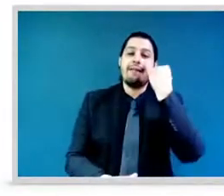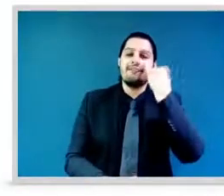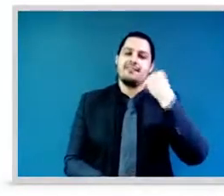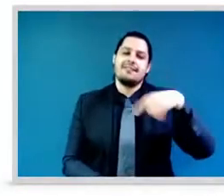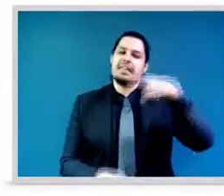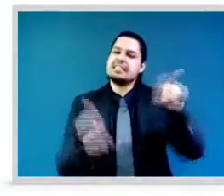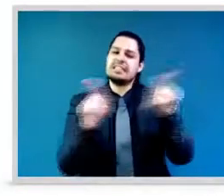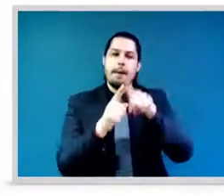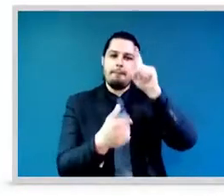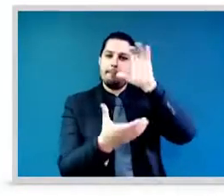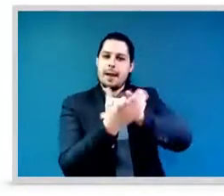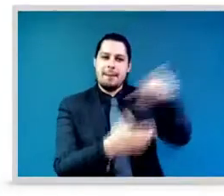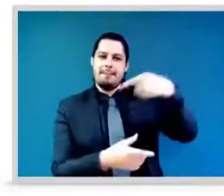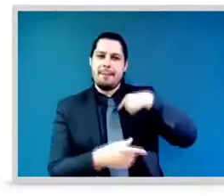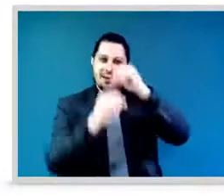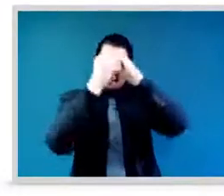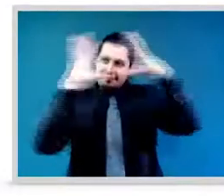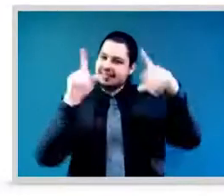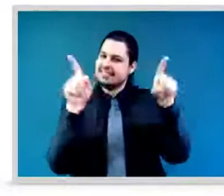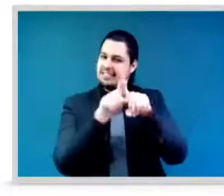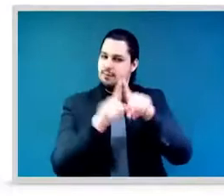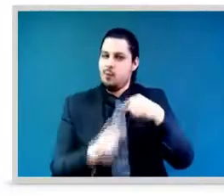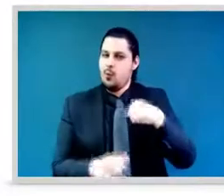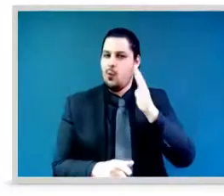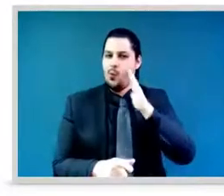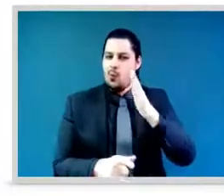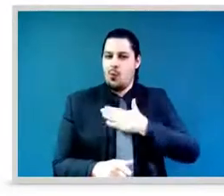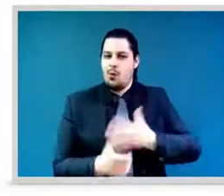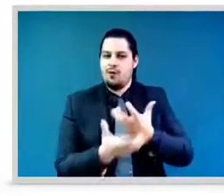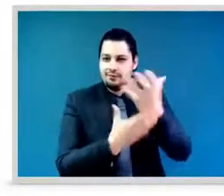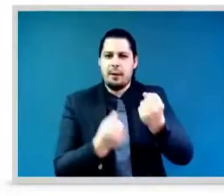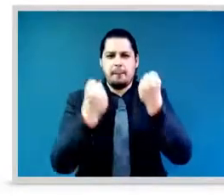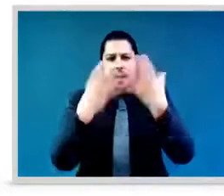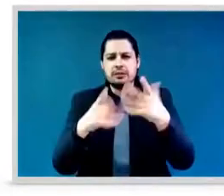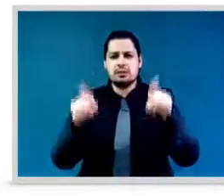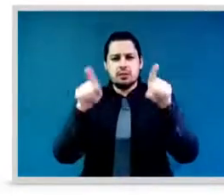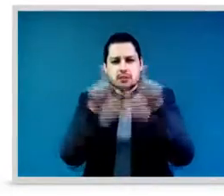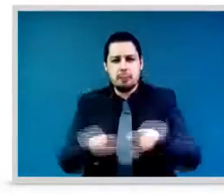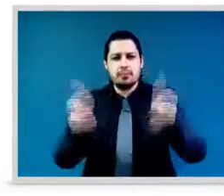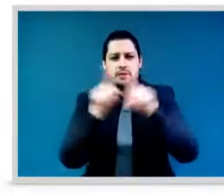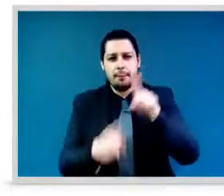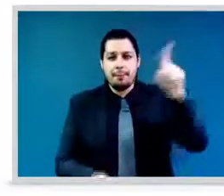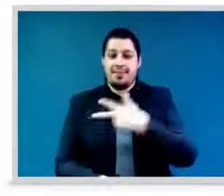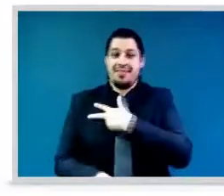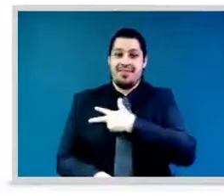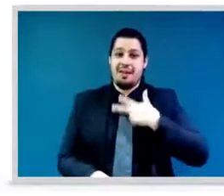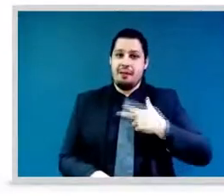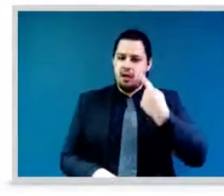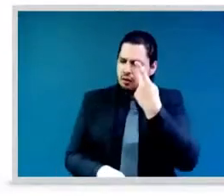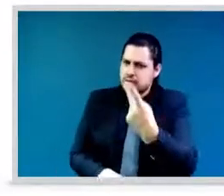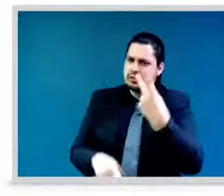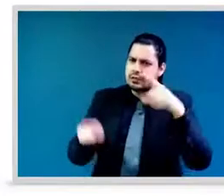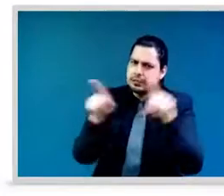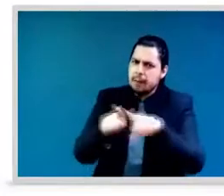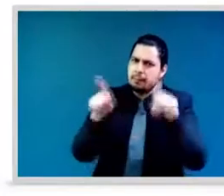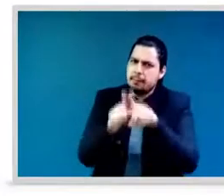not achieving what we would like to achieve? And that's really the question we have to face. In